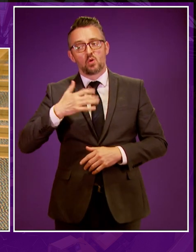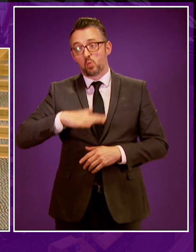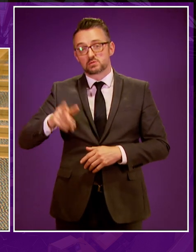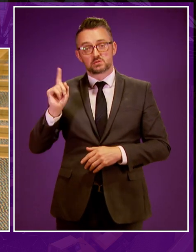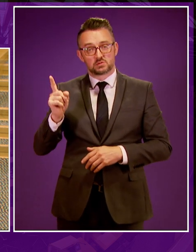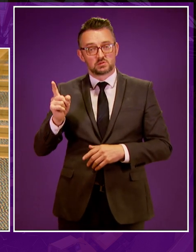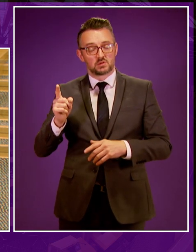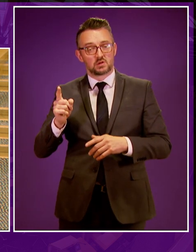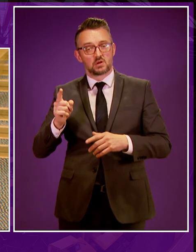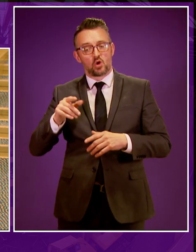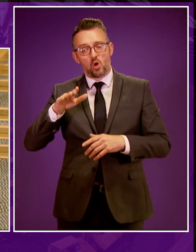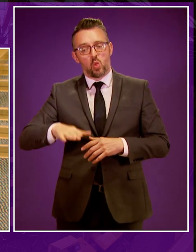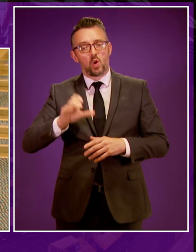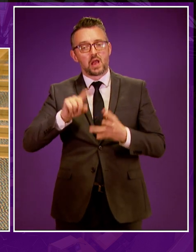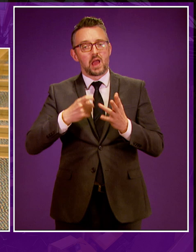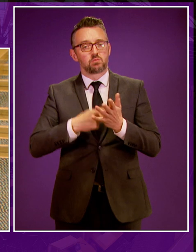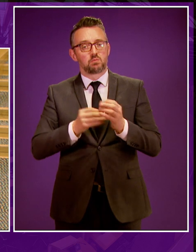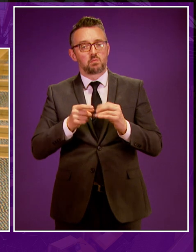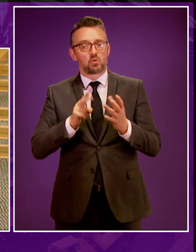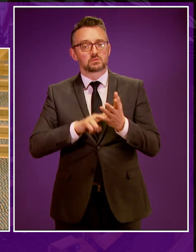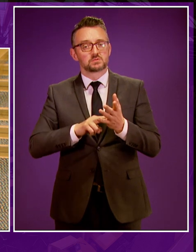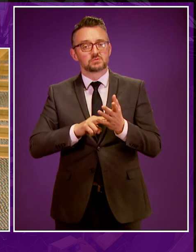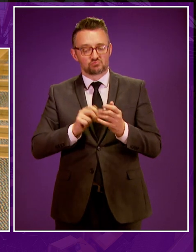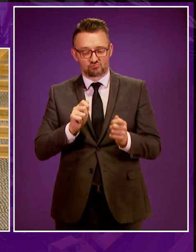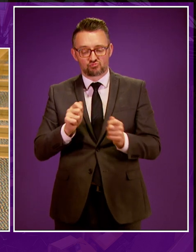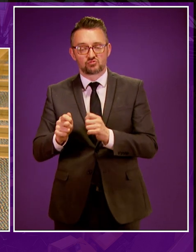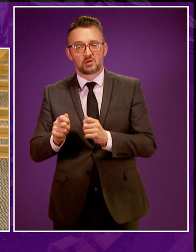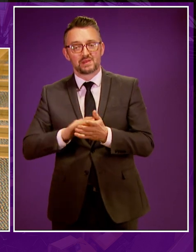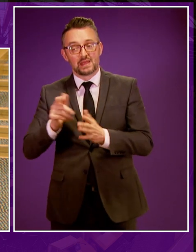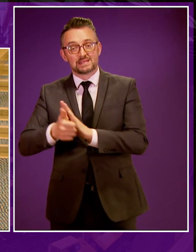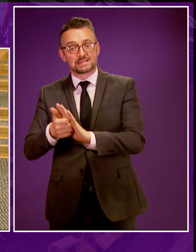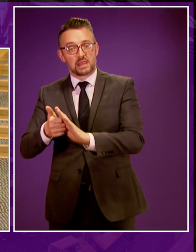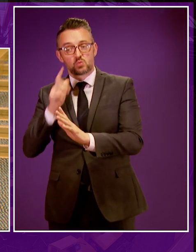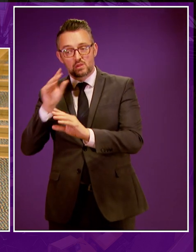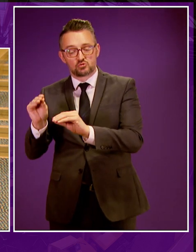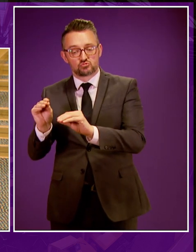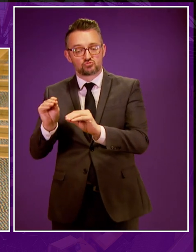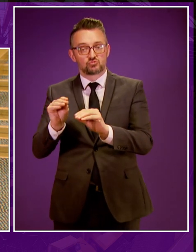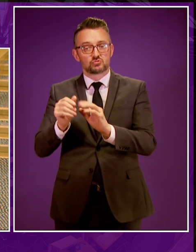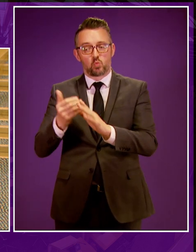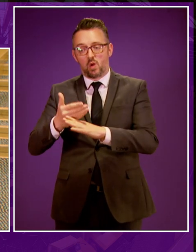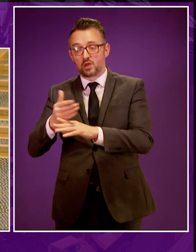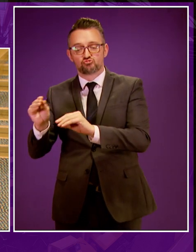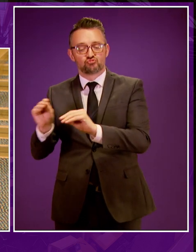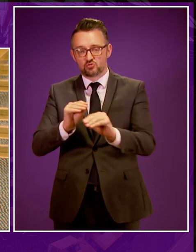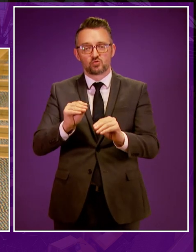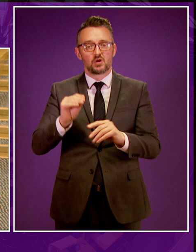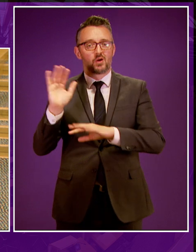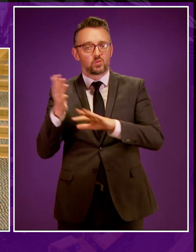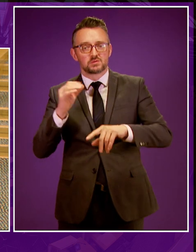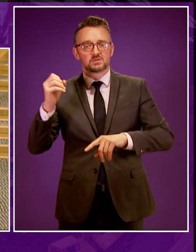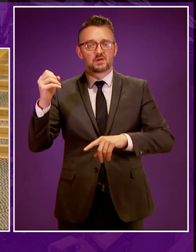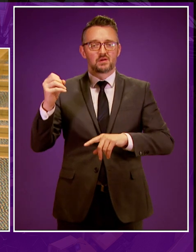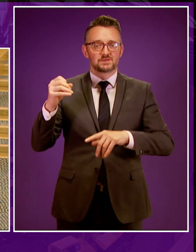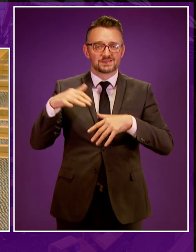being played in terms of low-carbon transition. I believe the skill sets will migrate across to low-carbon activities in due course as well. But the demands of our energy